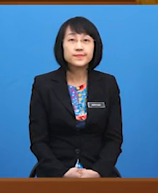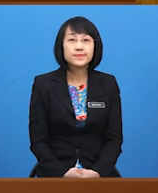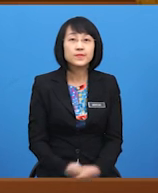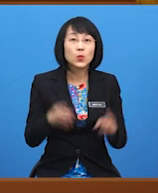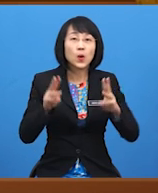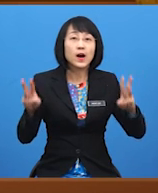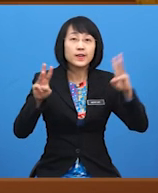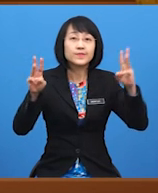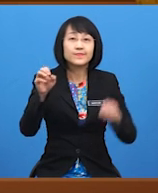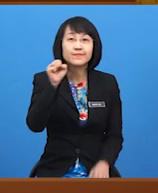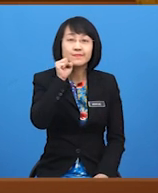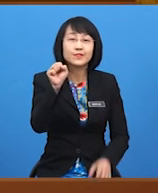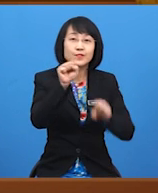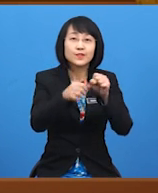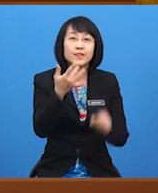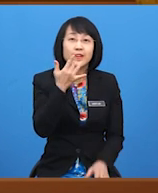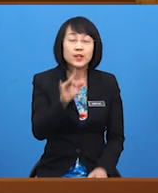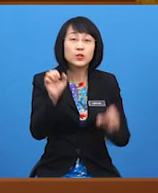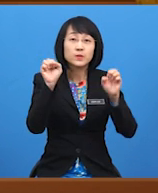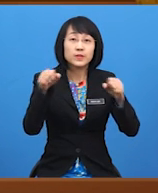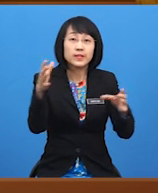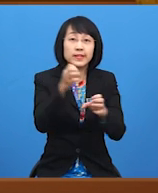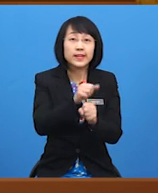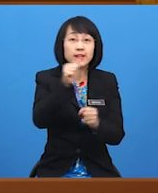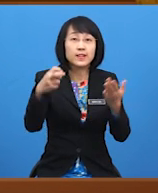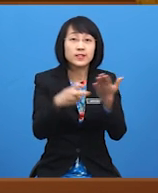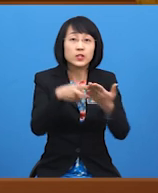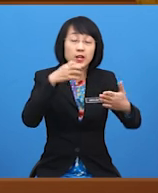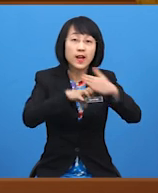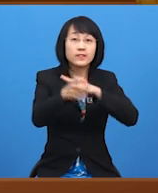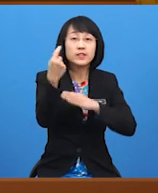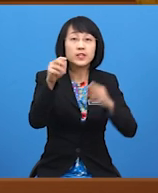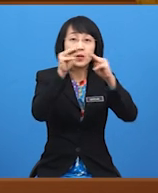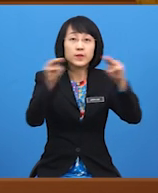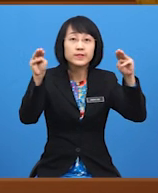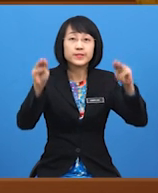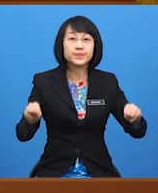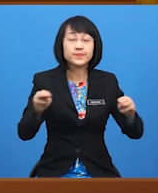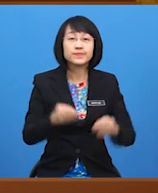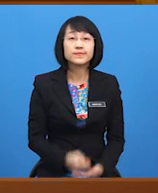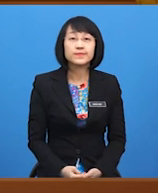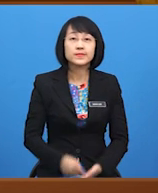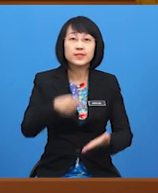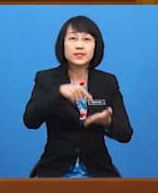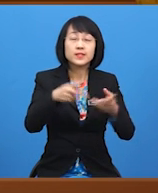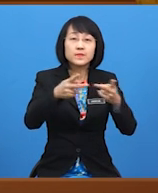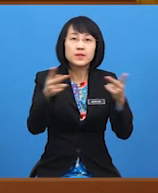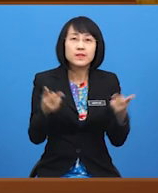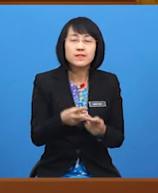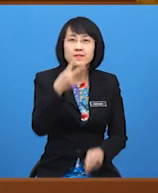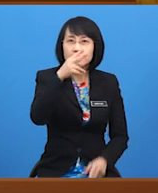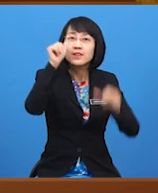Wow, she's so lucky to be able to get the tickets to enter the museum. This place seems